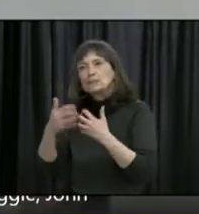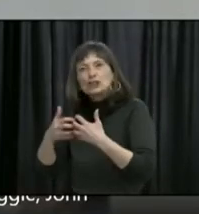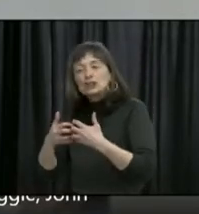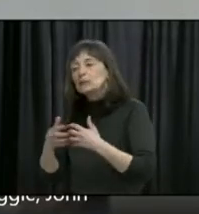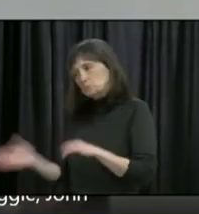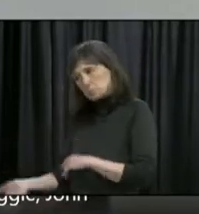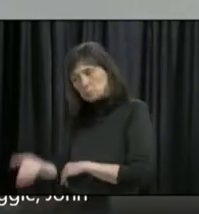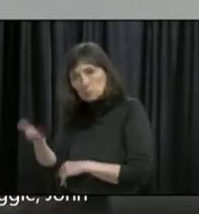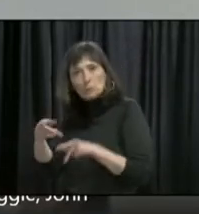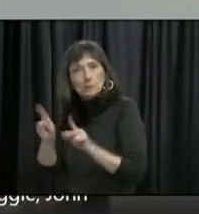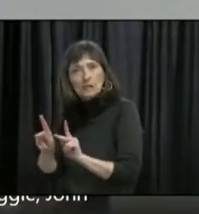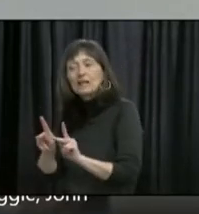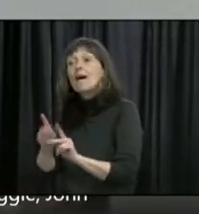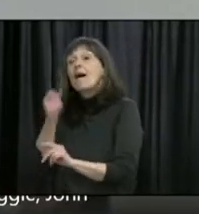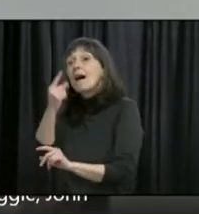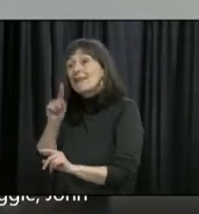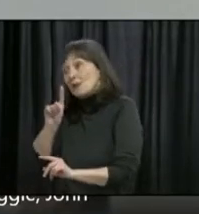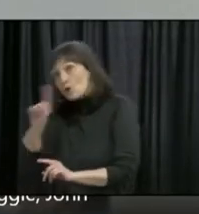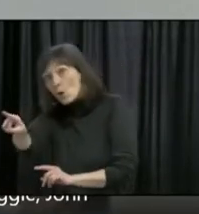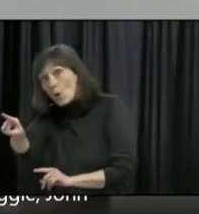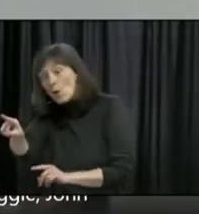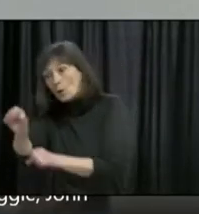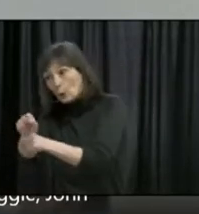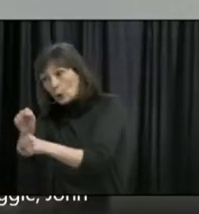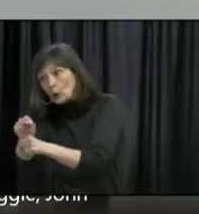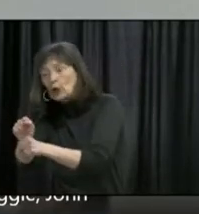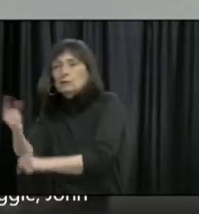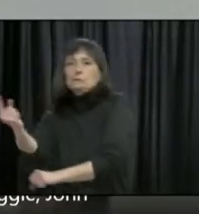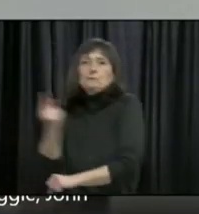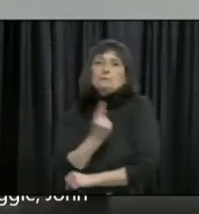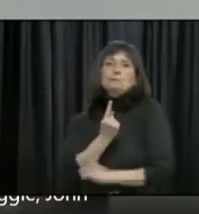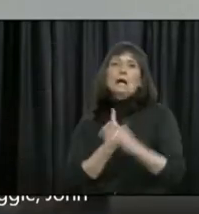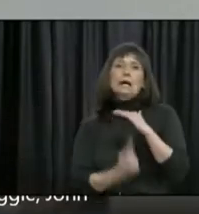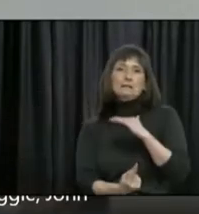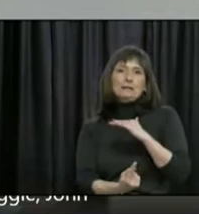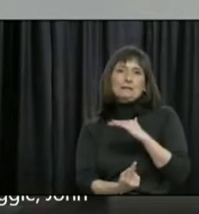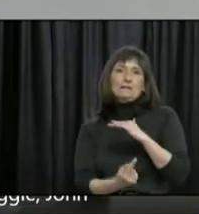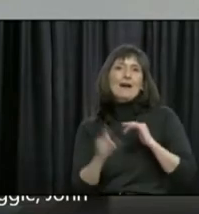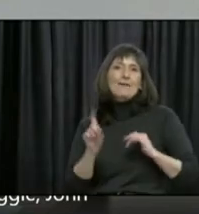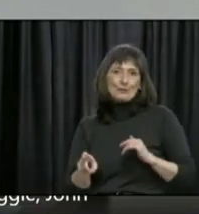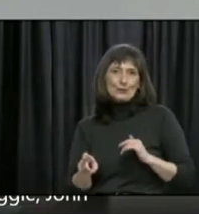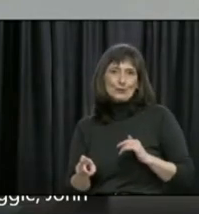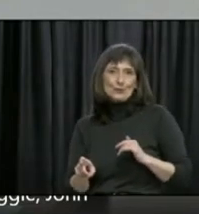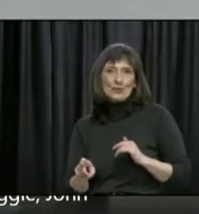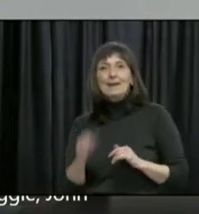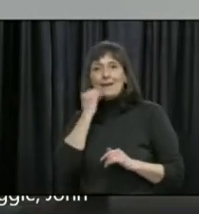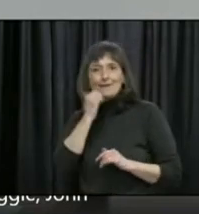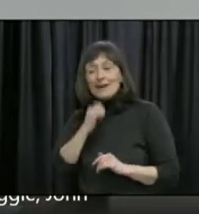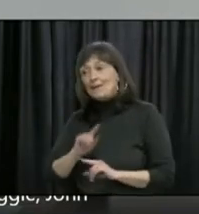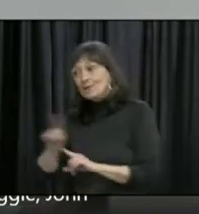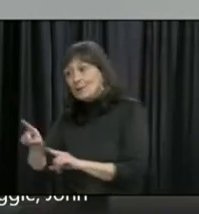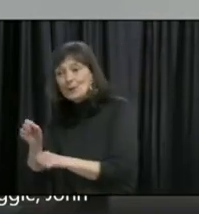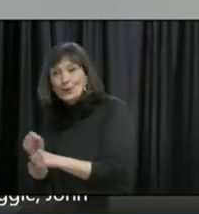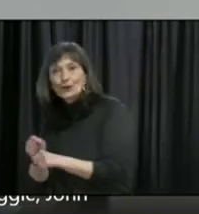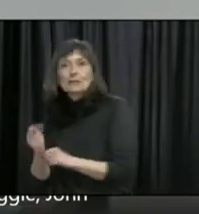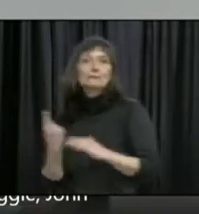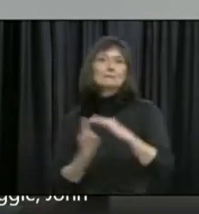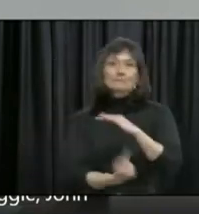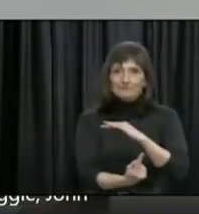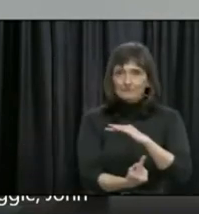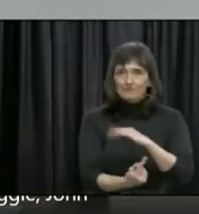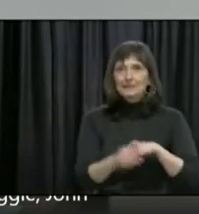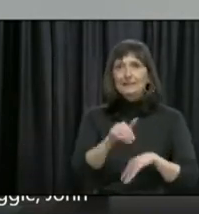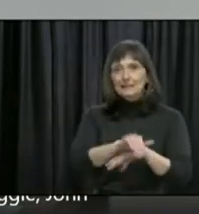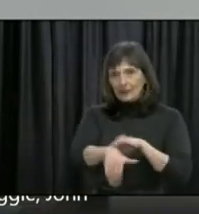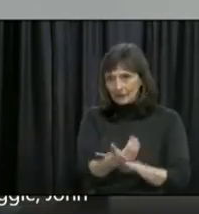essential projects designated. We have healthcare infrastructure that's nearly finished, that we need and will need should COVID come back,